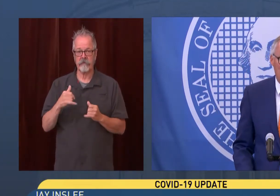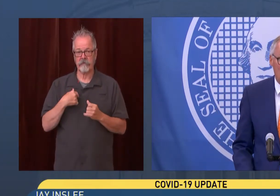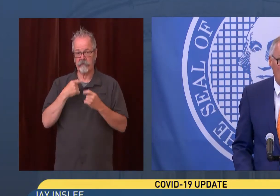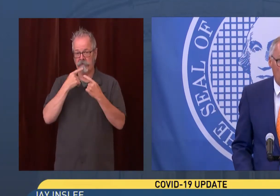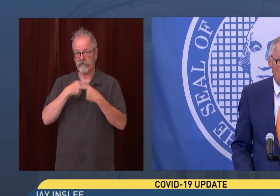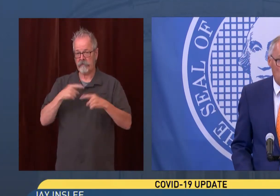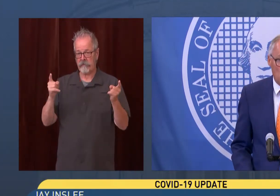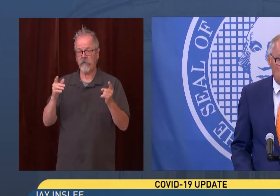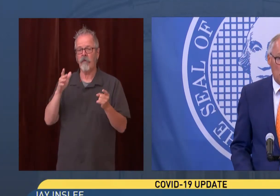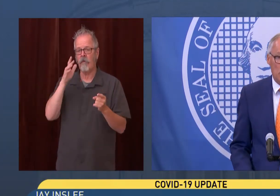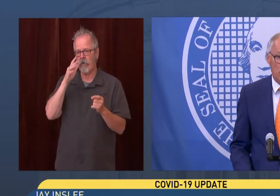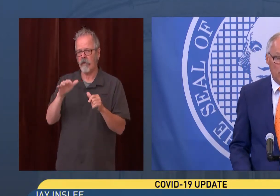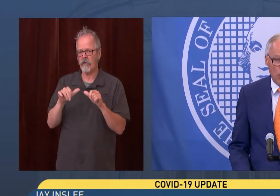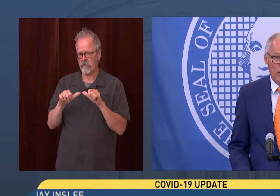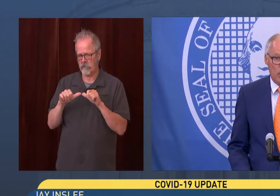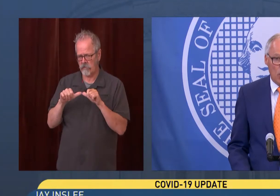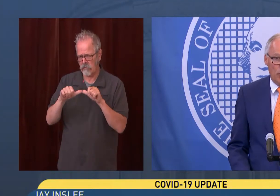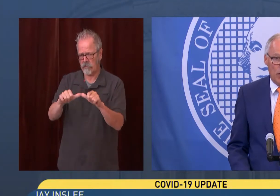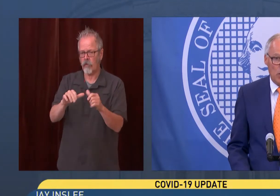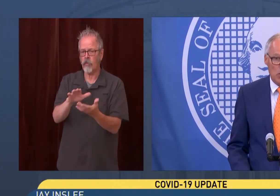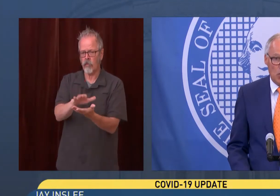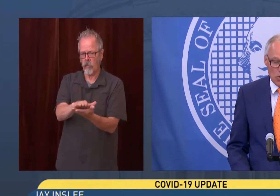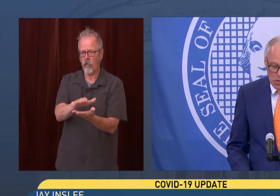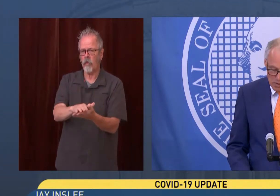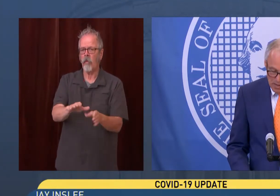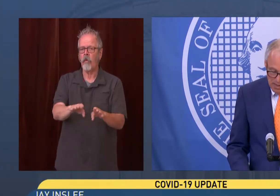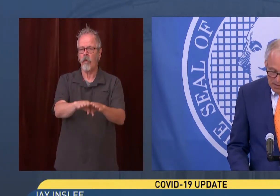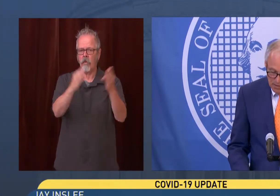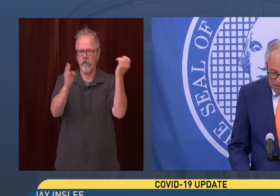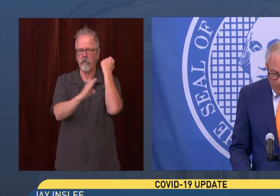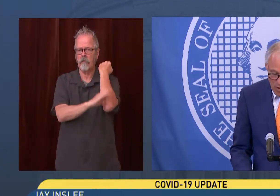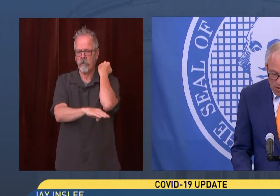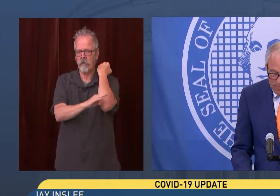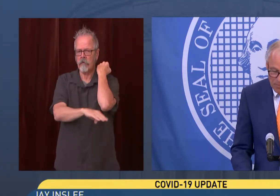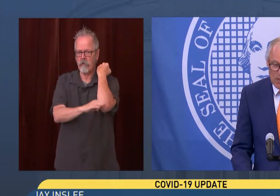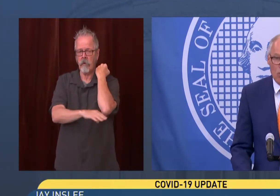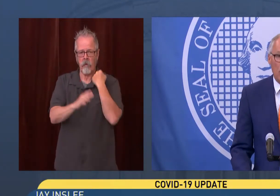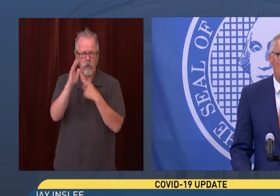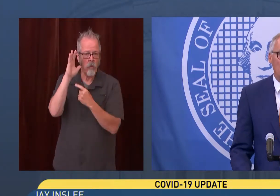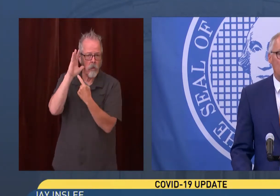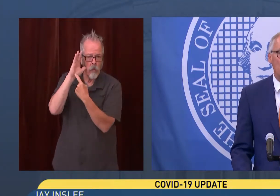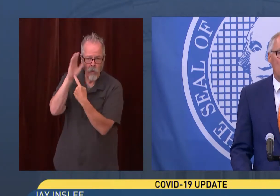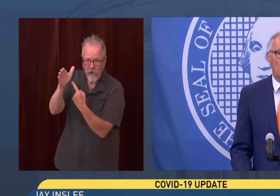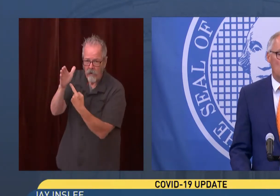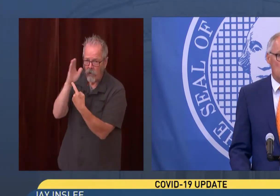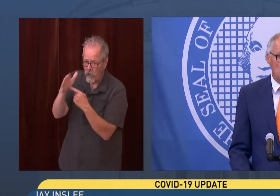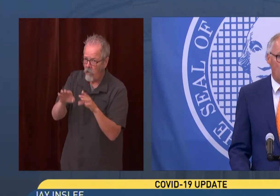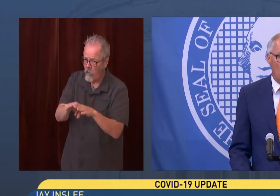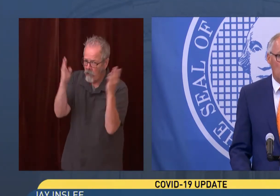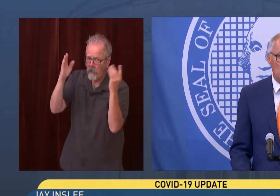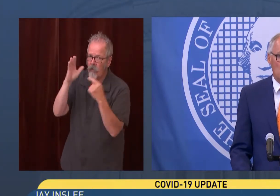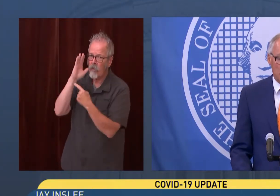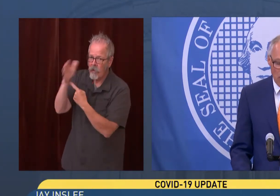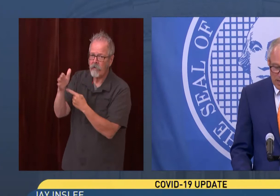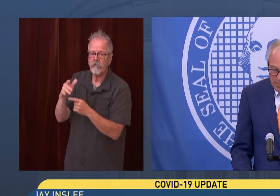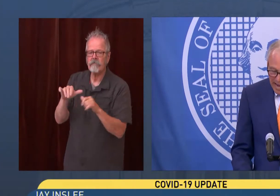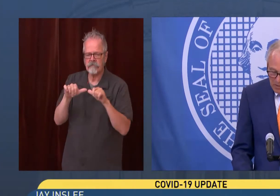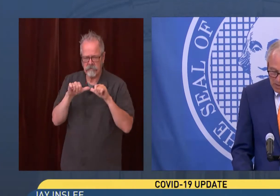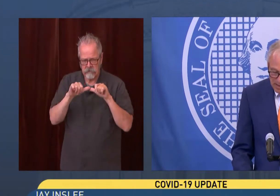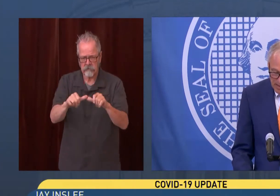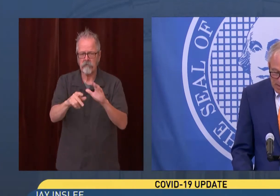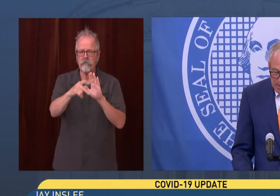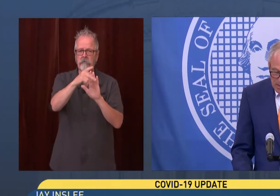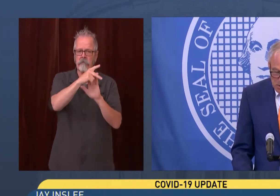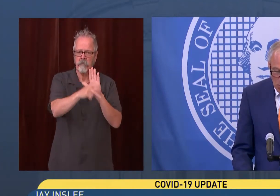as we open our schools, and we will open our schools this fall, we will continue our existing policies regarding